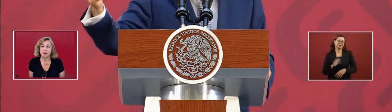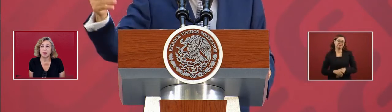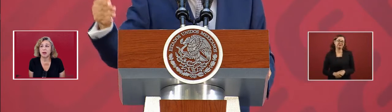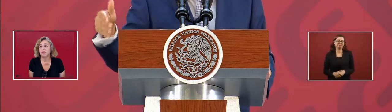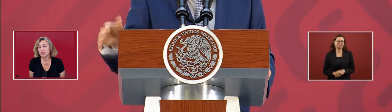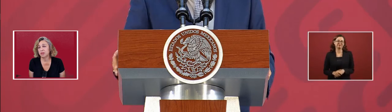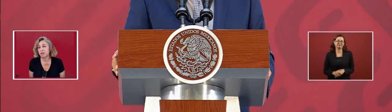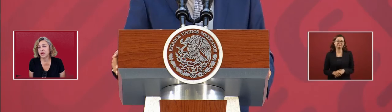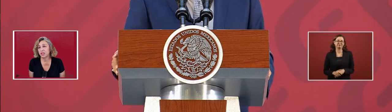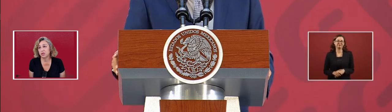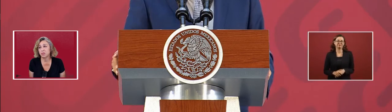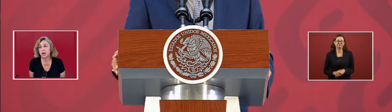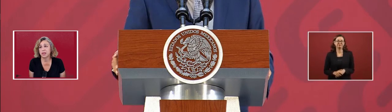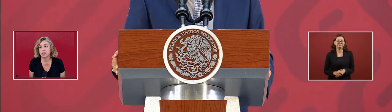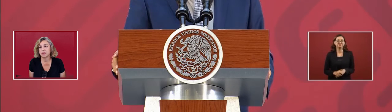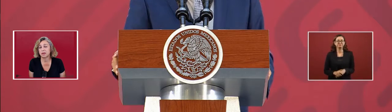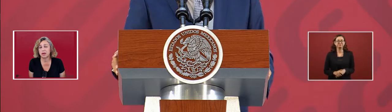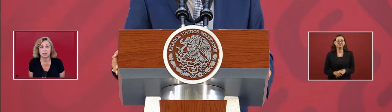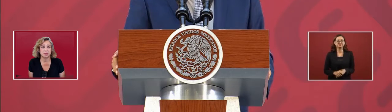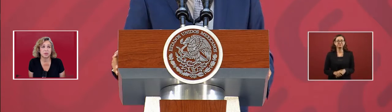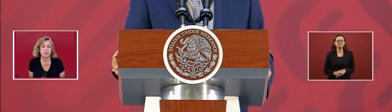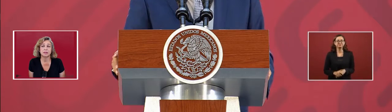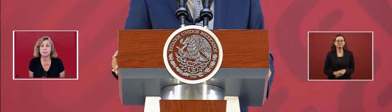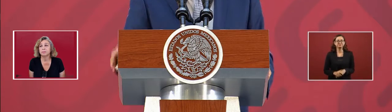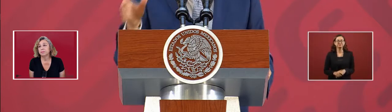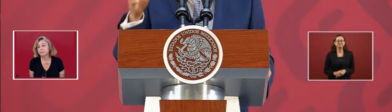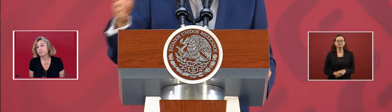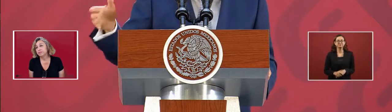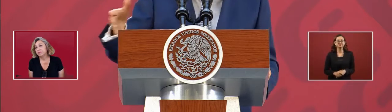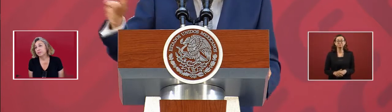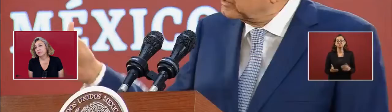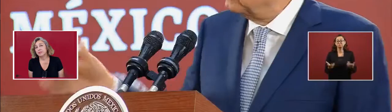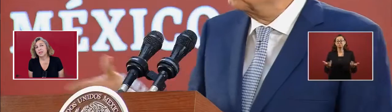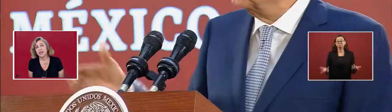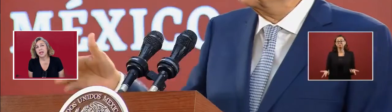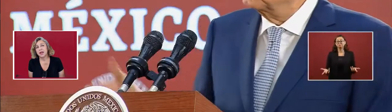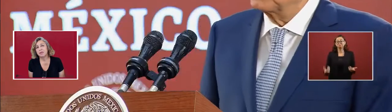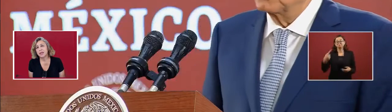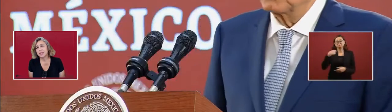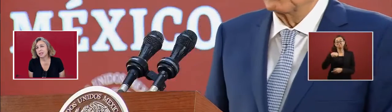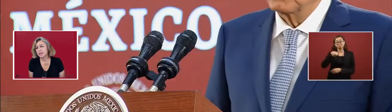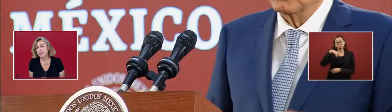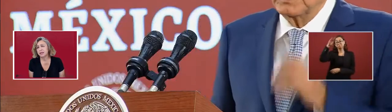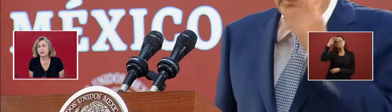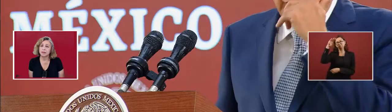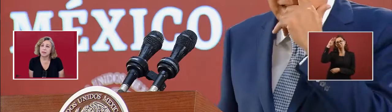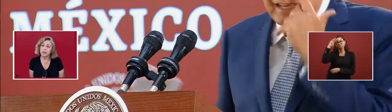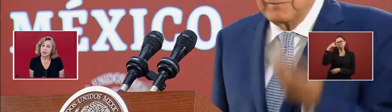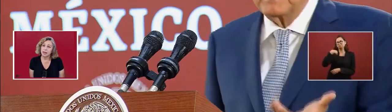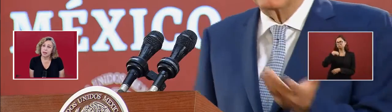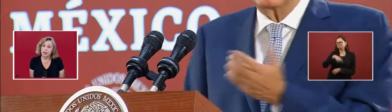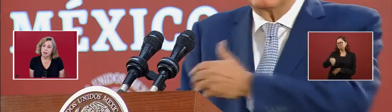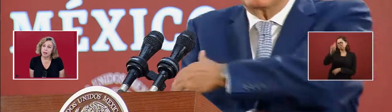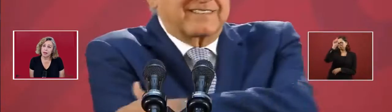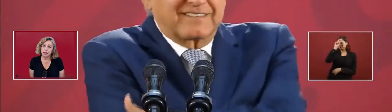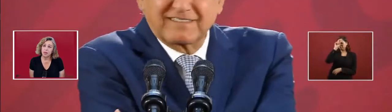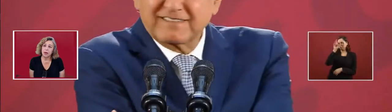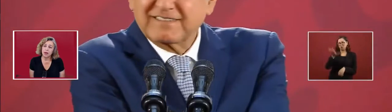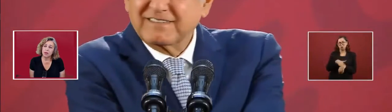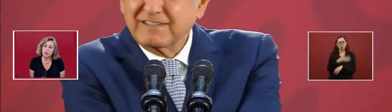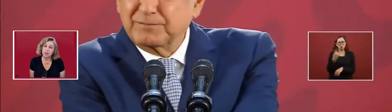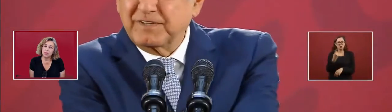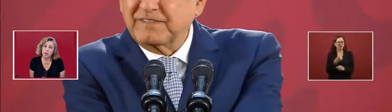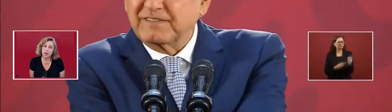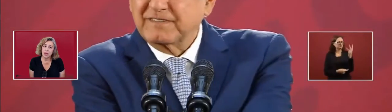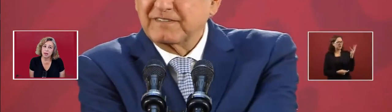of what the actual price cost was. And I would ask, and